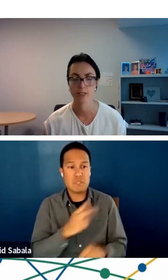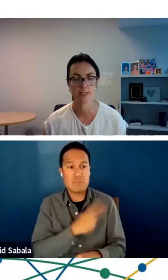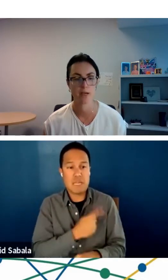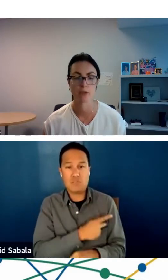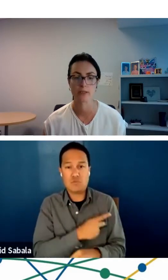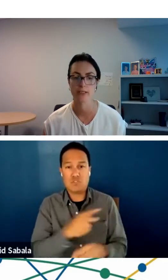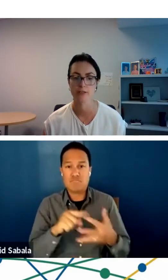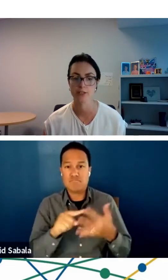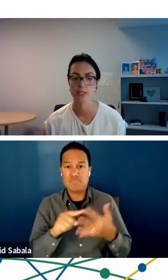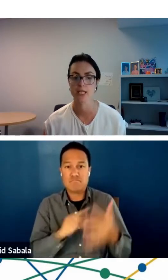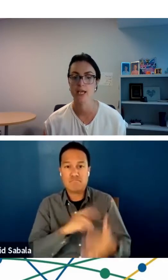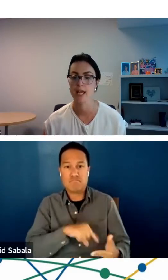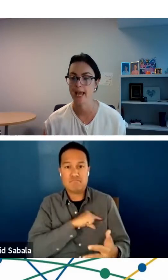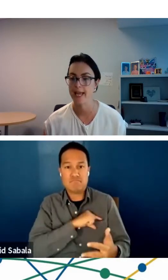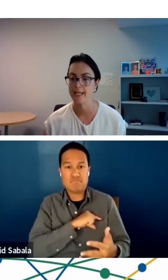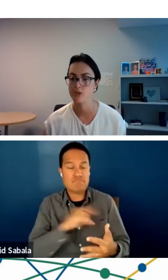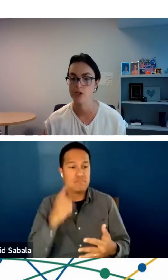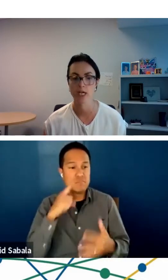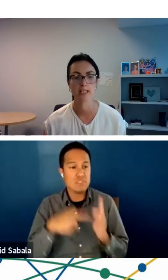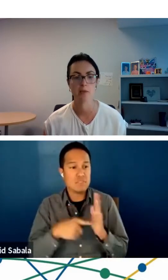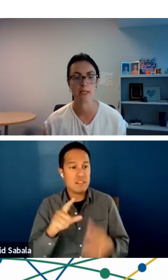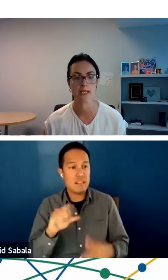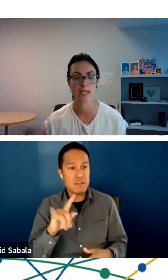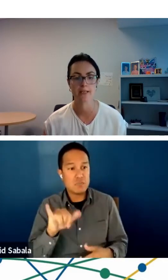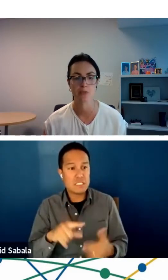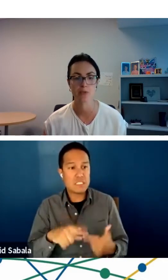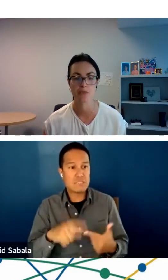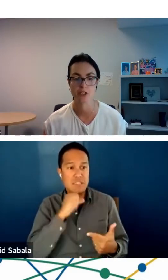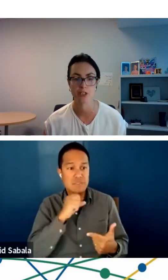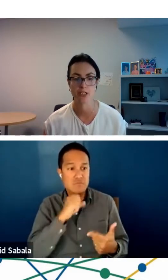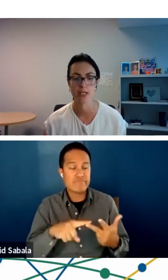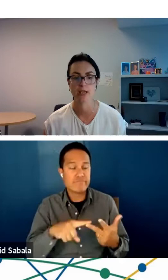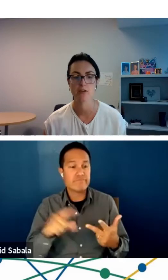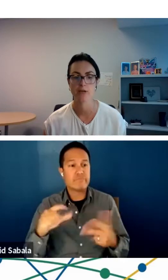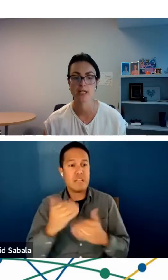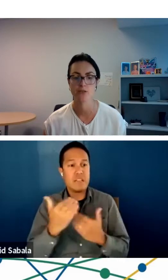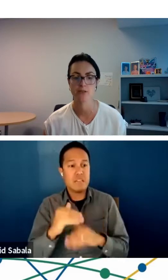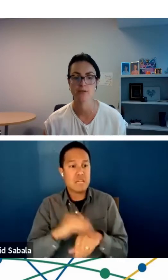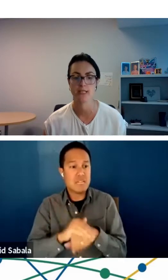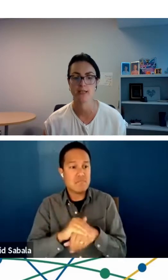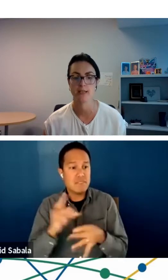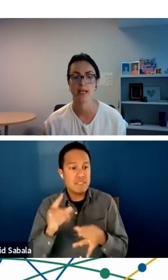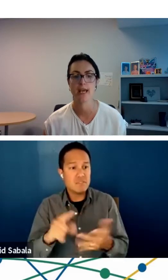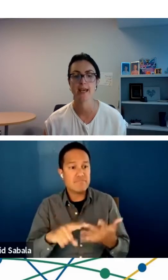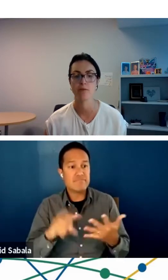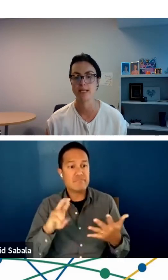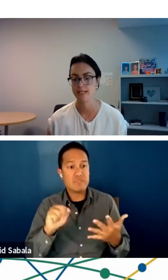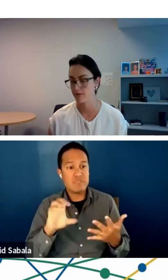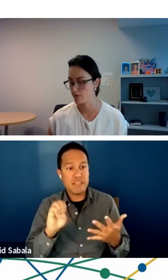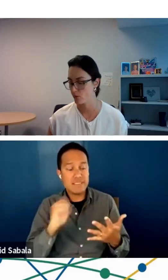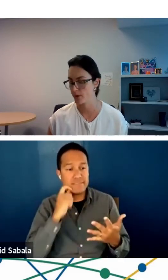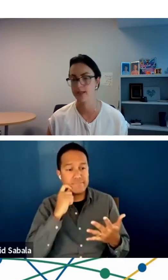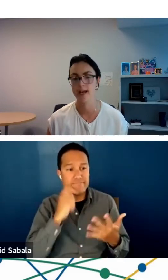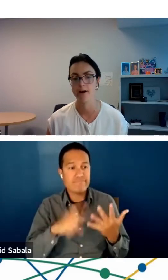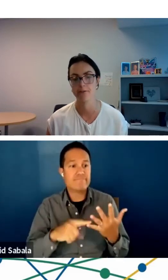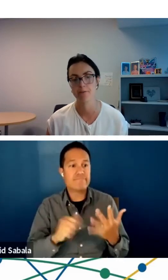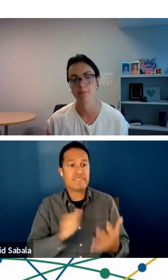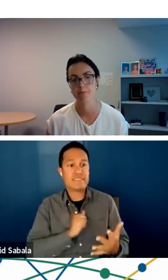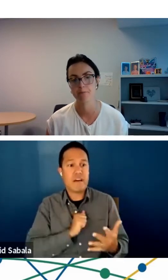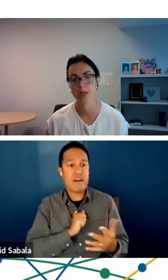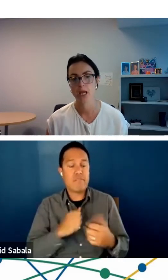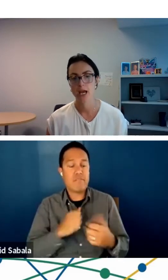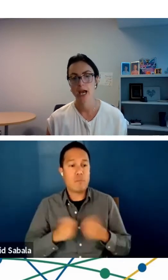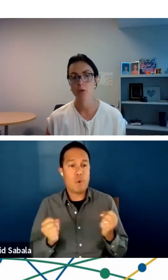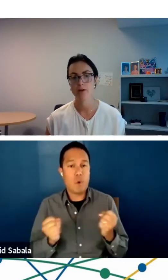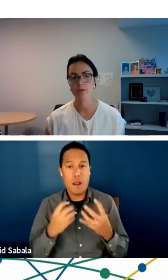For example, literacy, age, limited English proficiency, race or ethnicity, and by self-reported health.